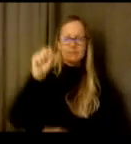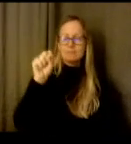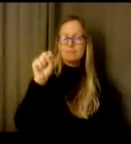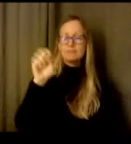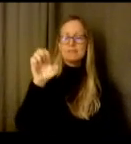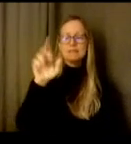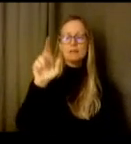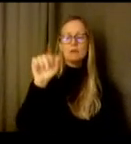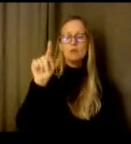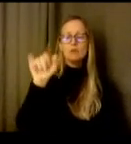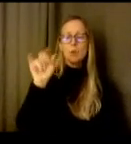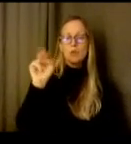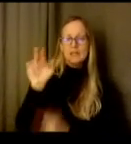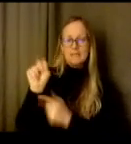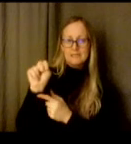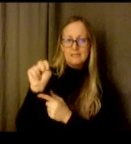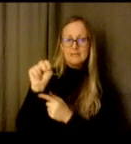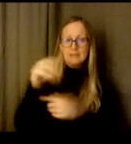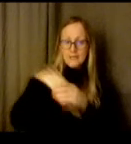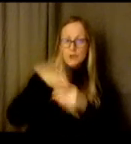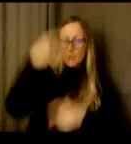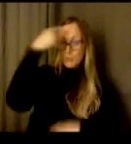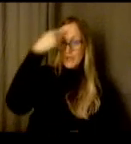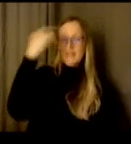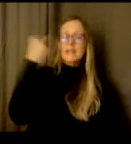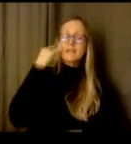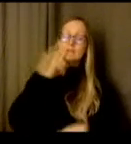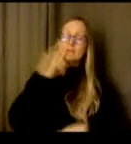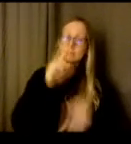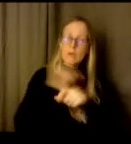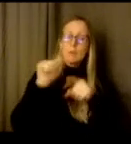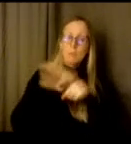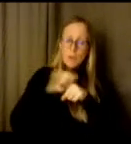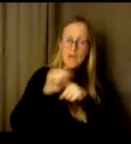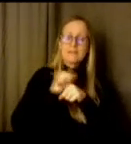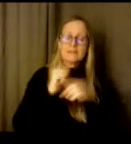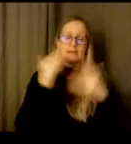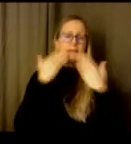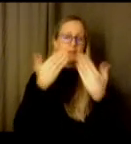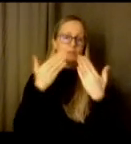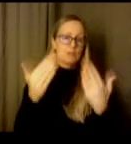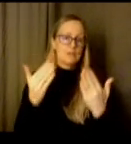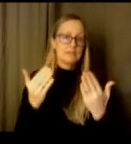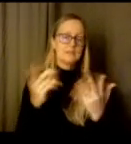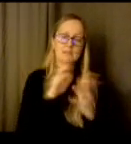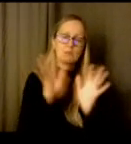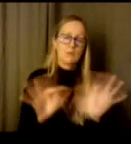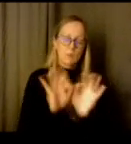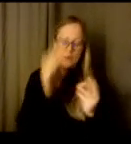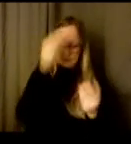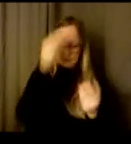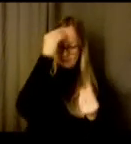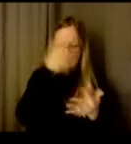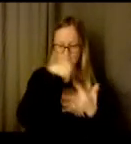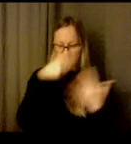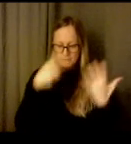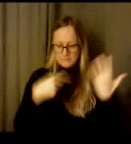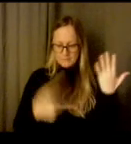practice gratitude so i think that part of that is just um um one thing i would say for for the break